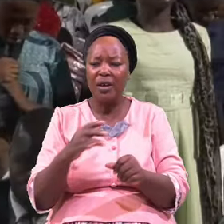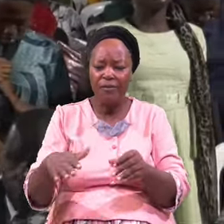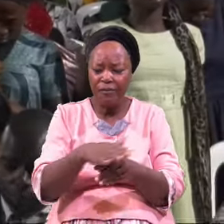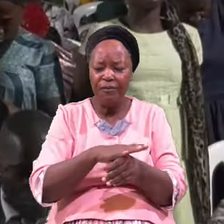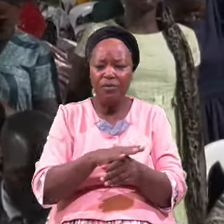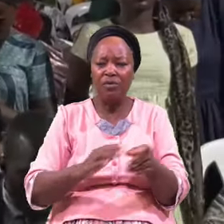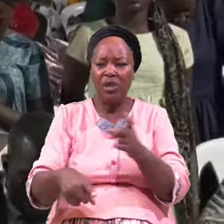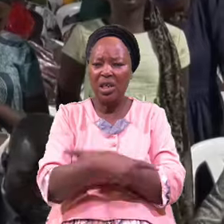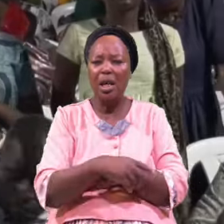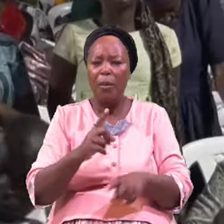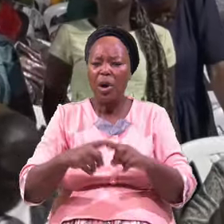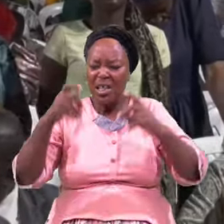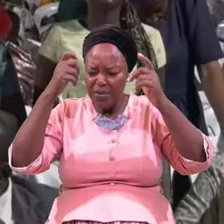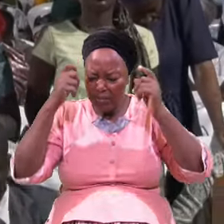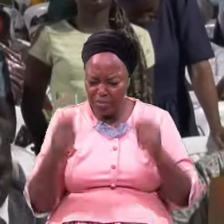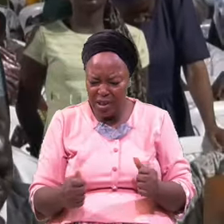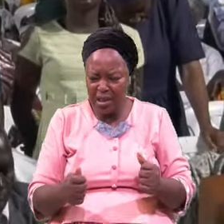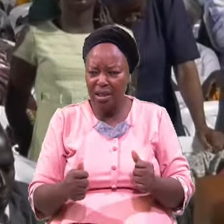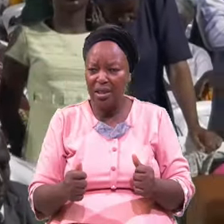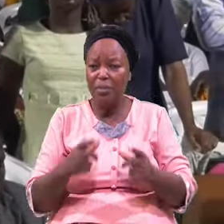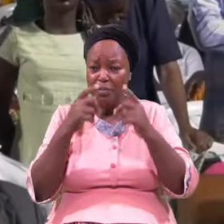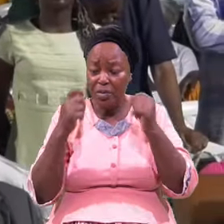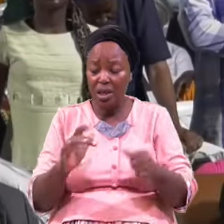Immediately Instant Niously